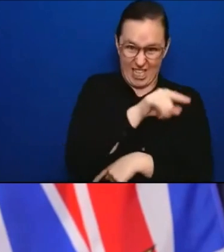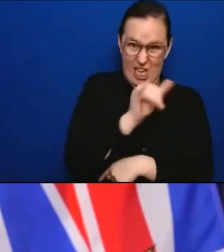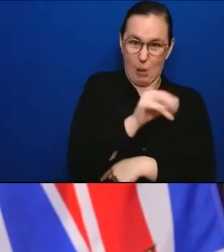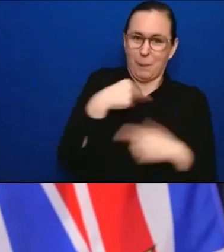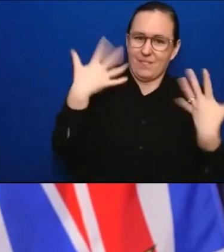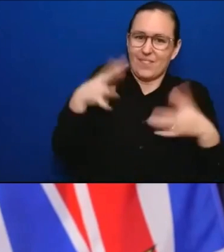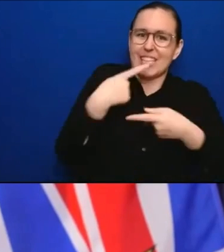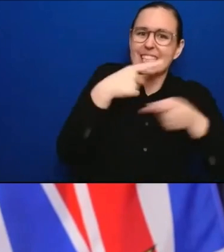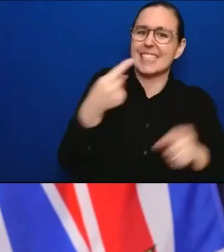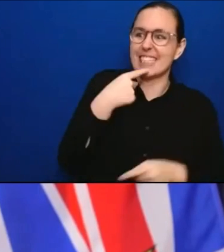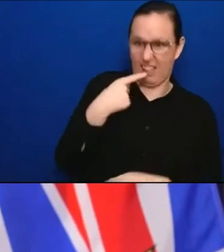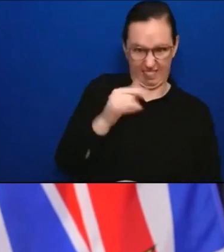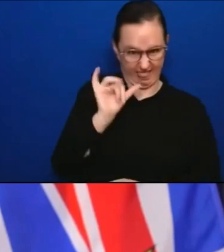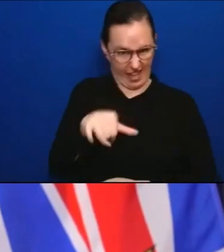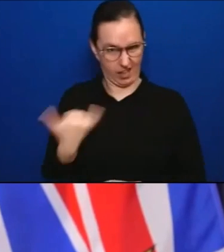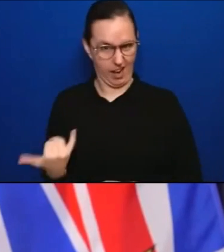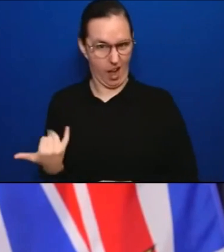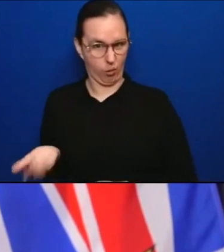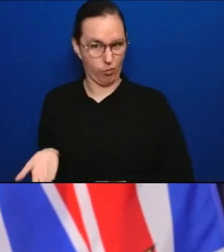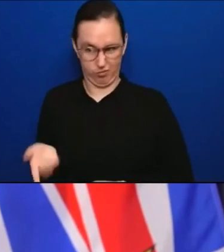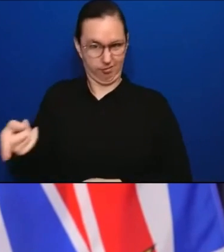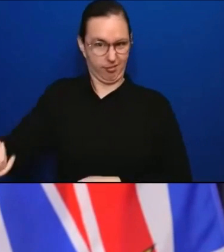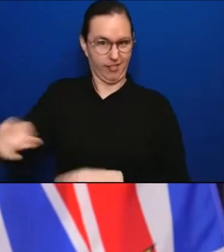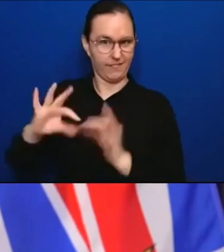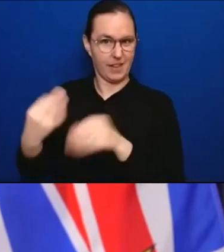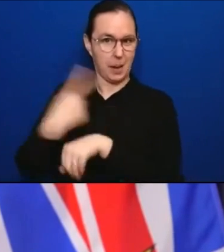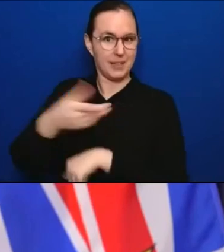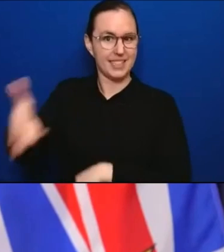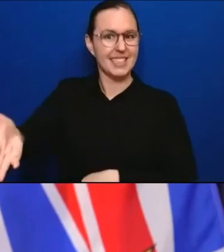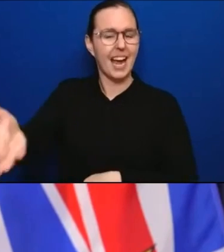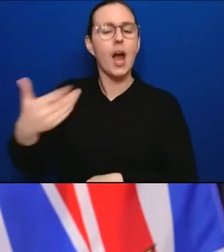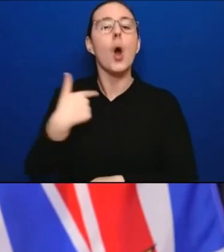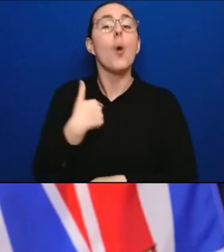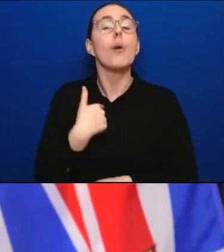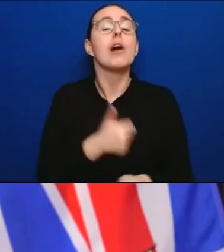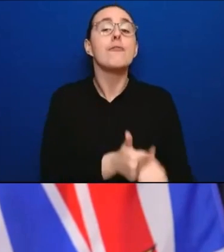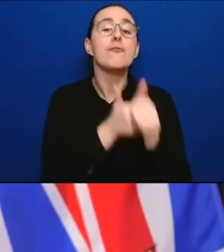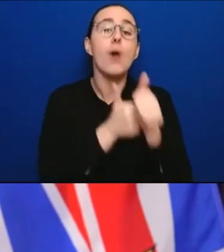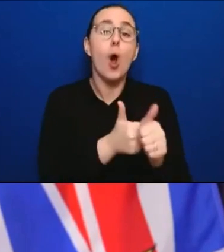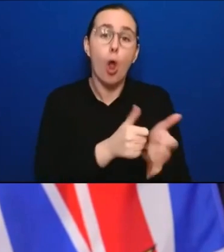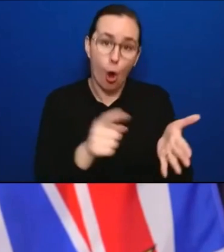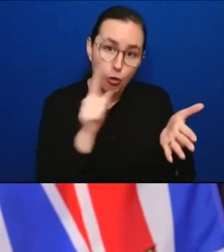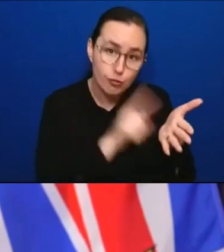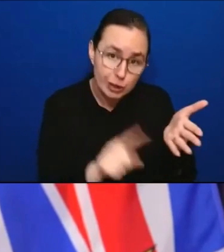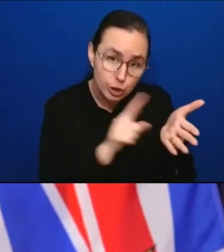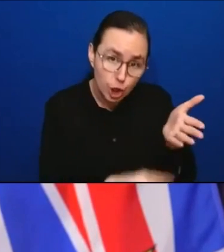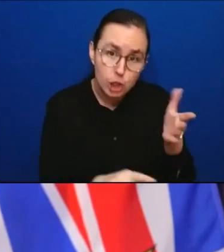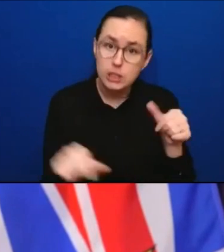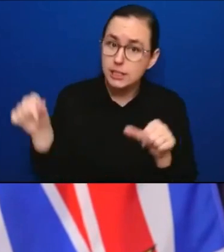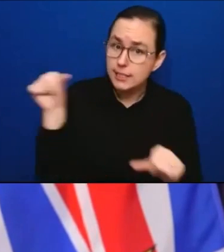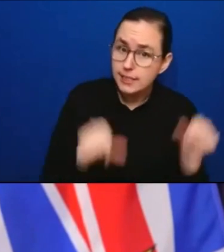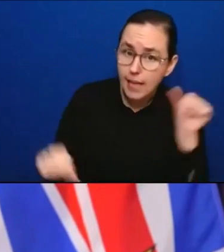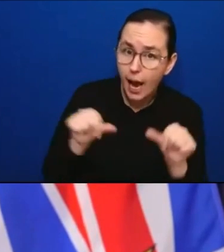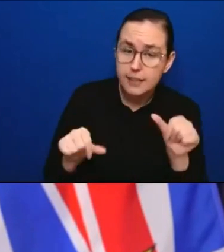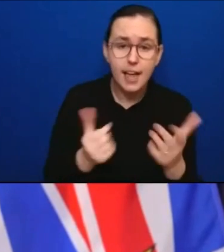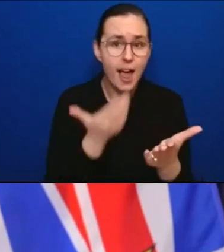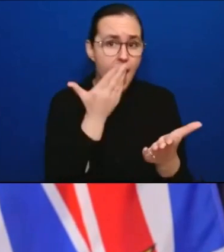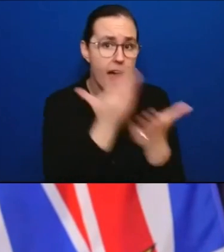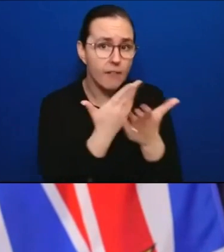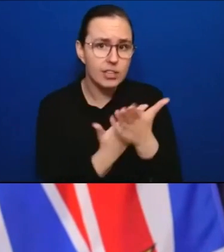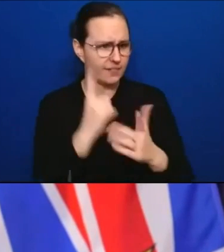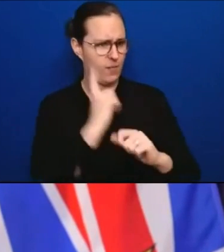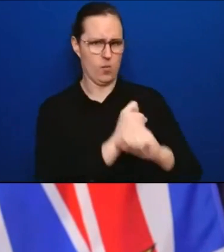the best available science to protect people, to keep our economy moving, and to ensure that all of us got out of this together.